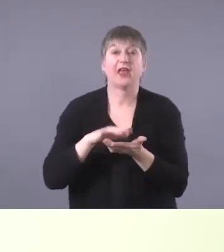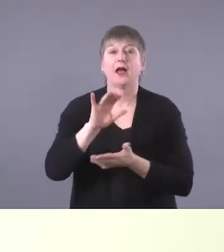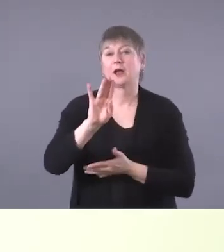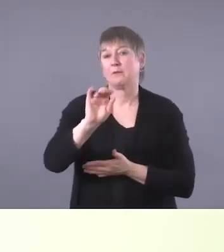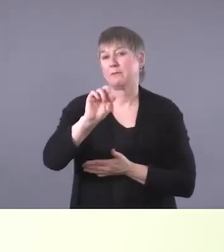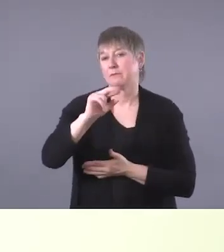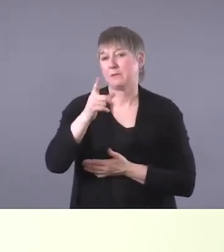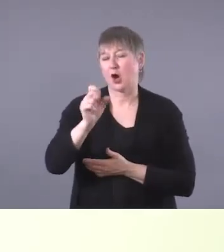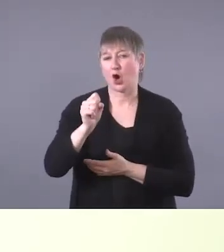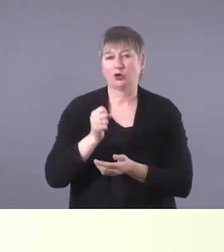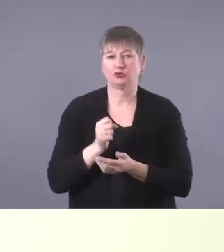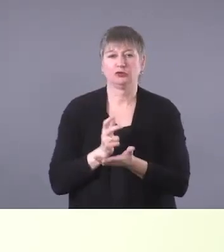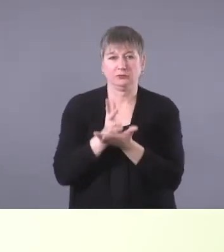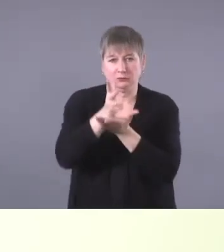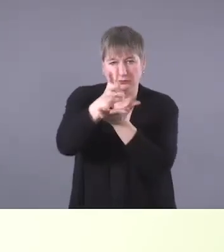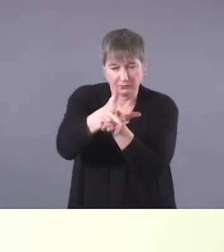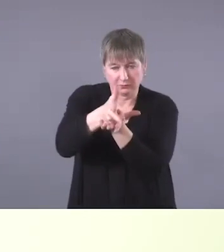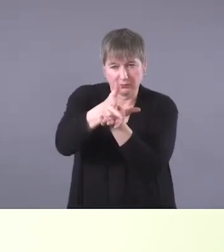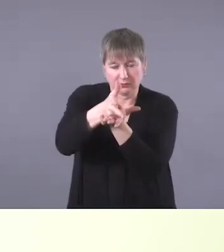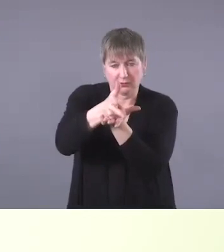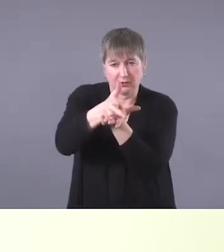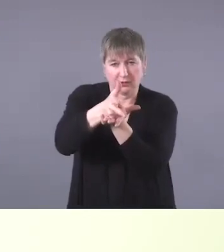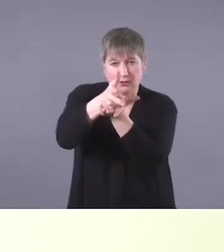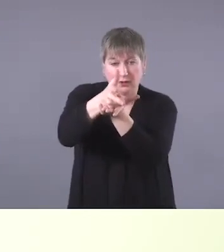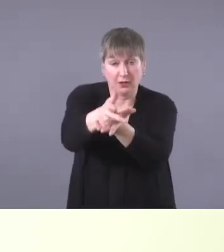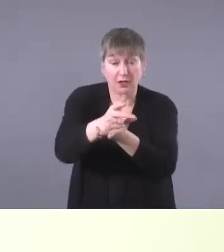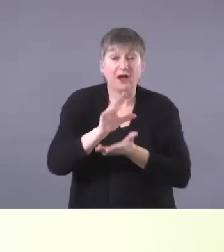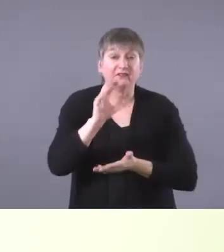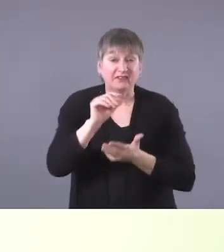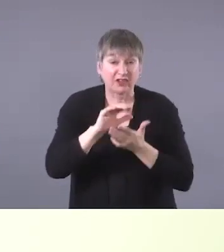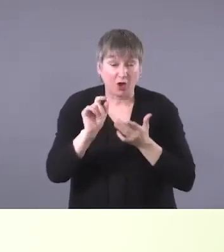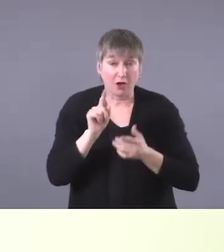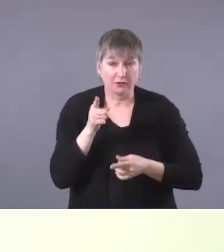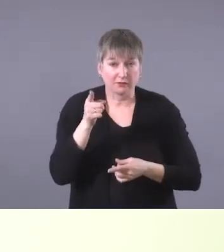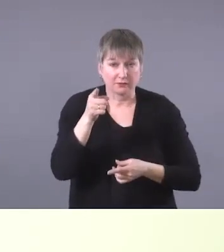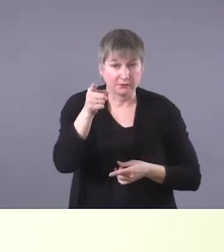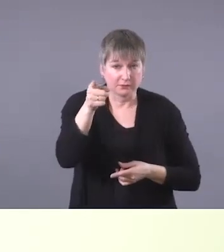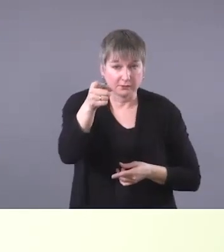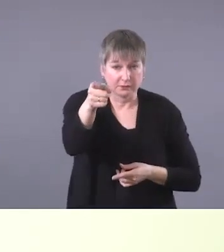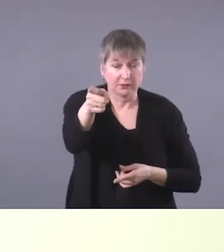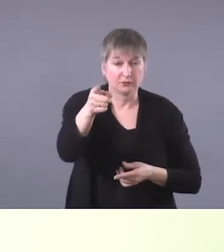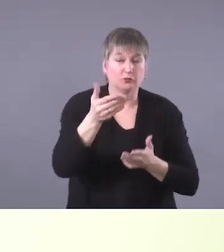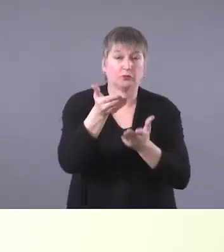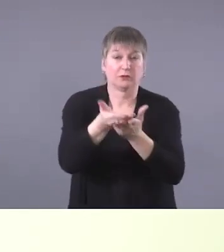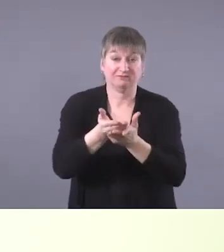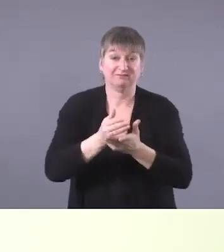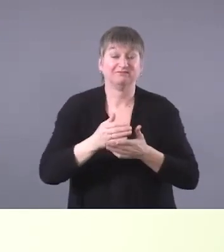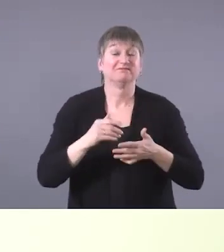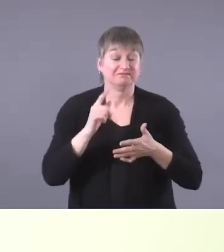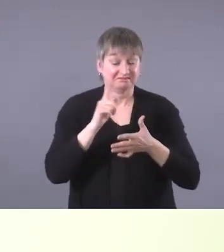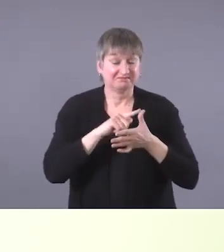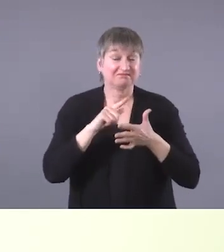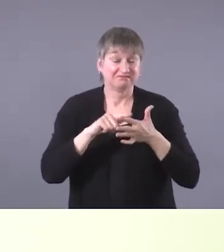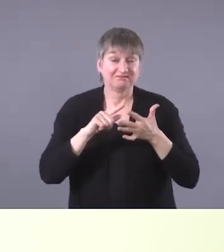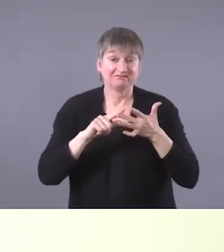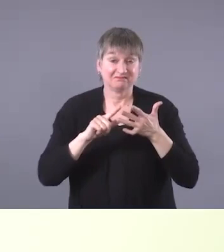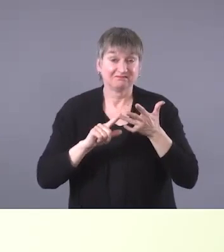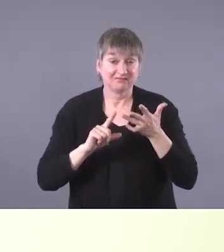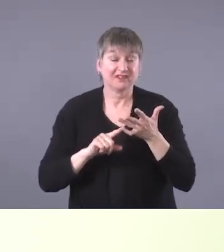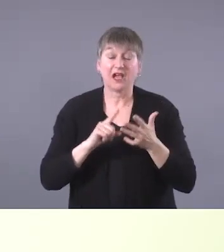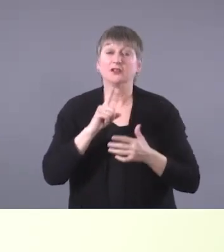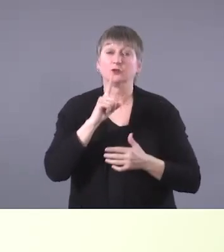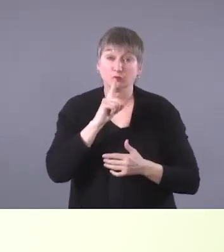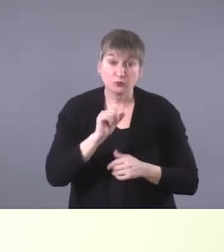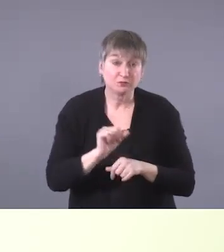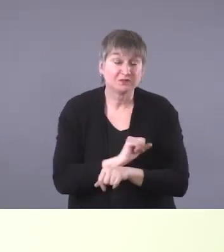one way for you to get back into your community. These are some of the real life challenges First Nations